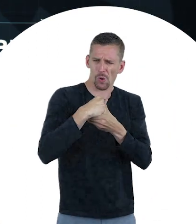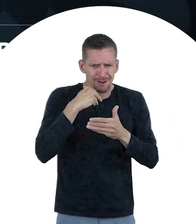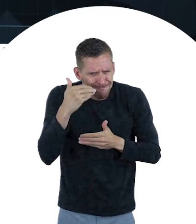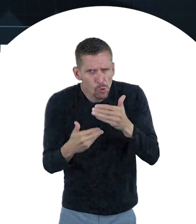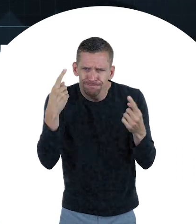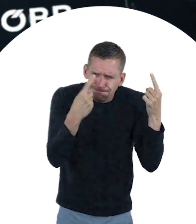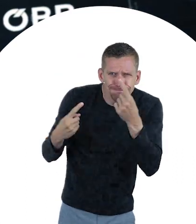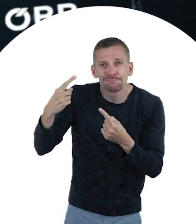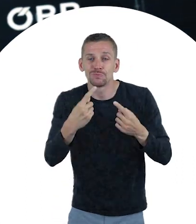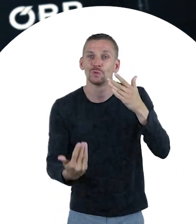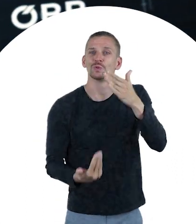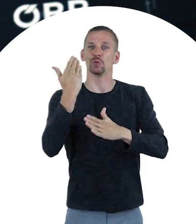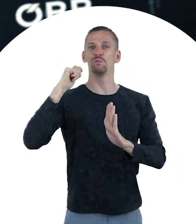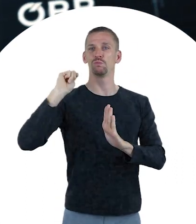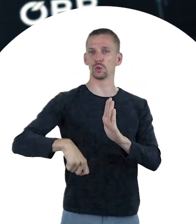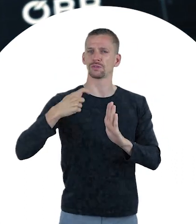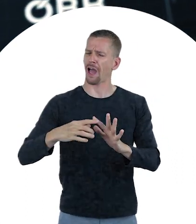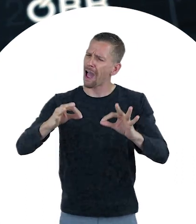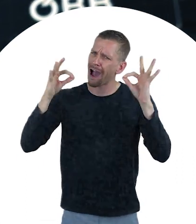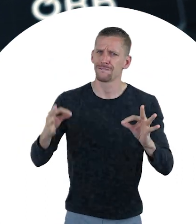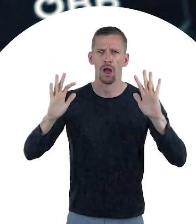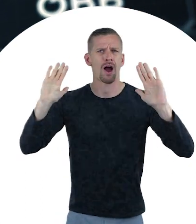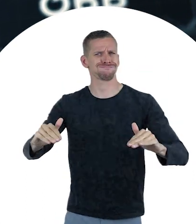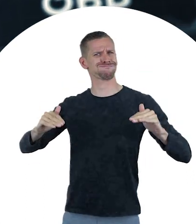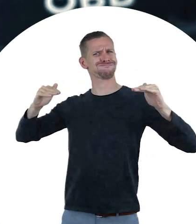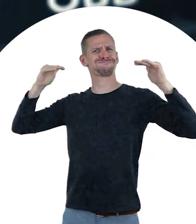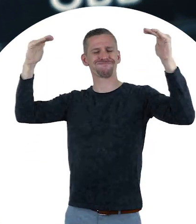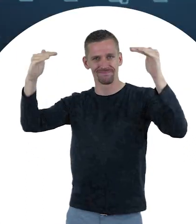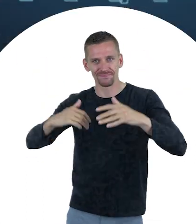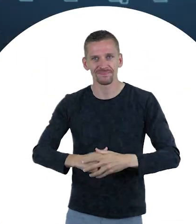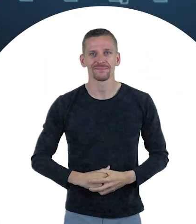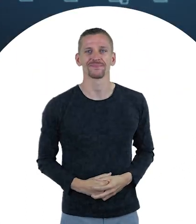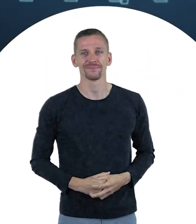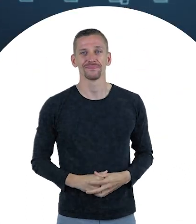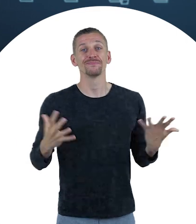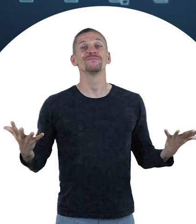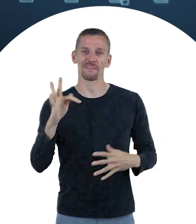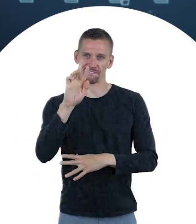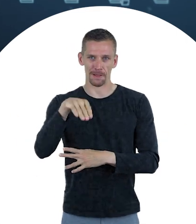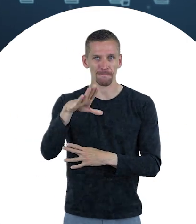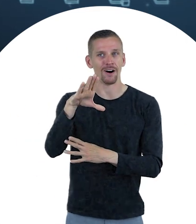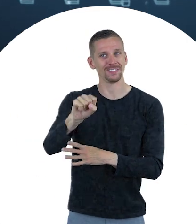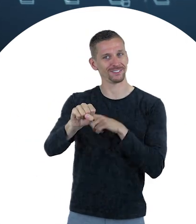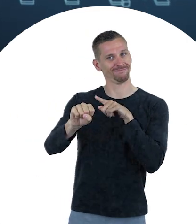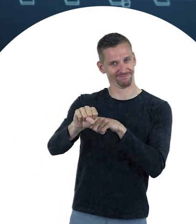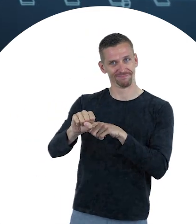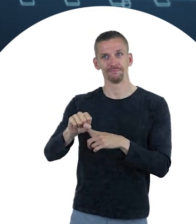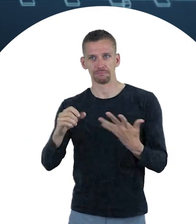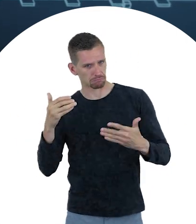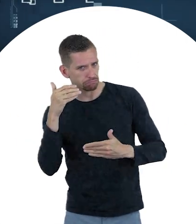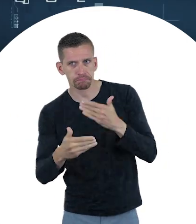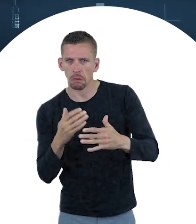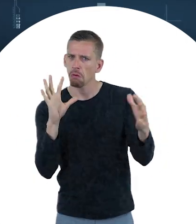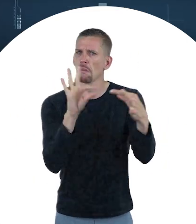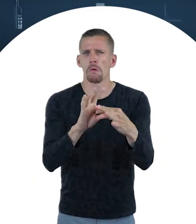process, enabling the key elements of the new system to be defined. FRMCS is designed first and